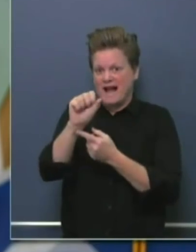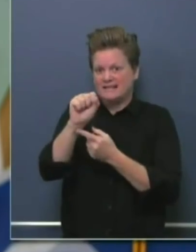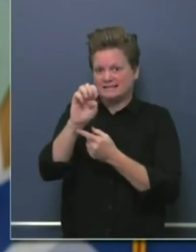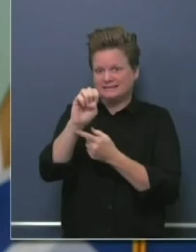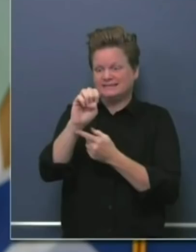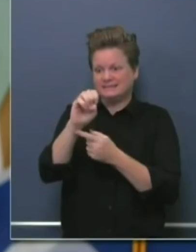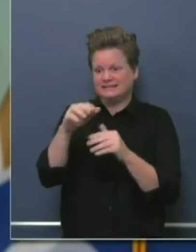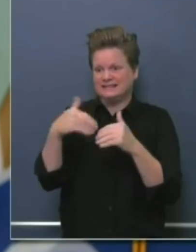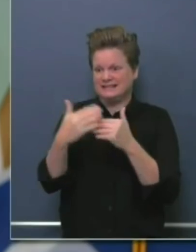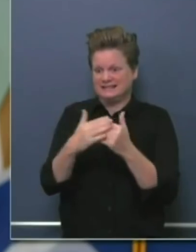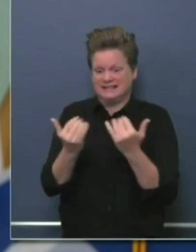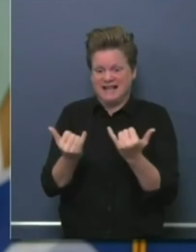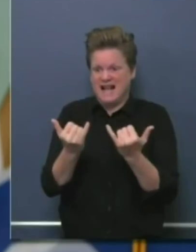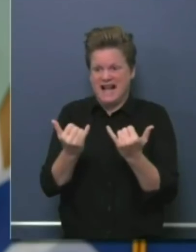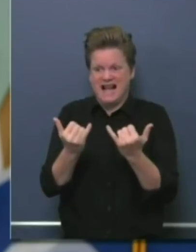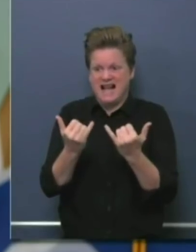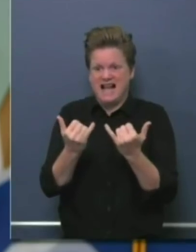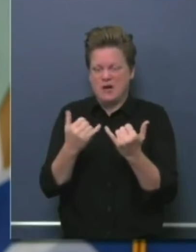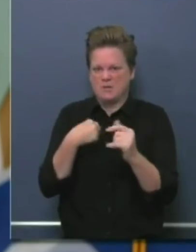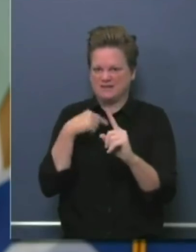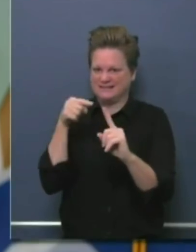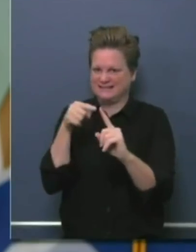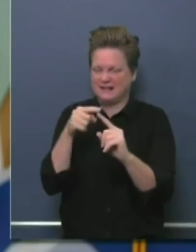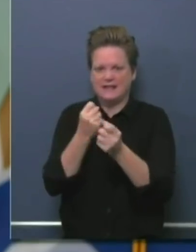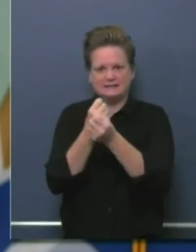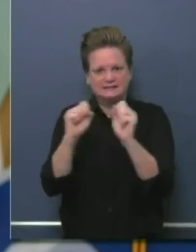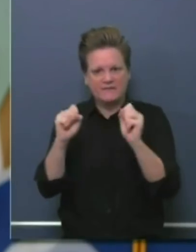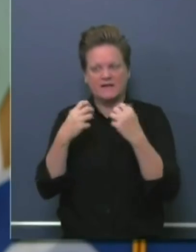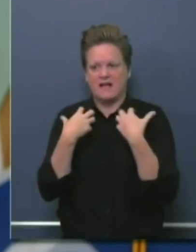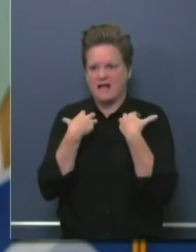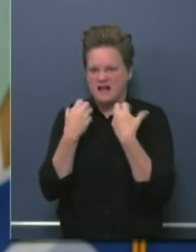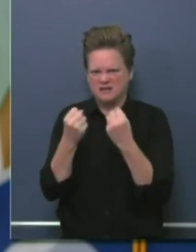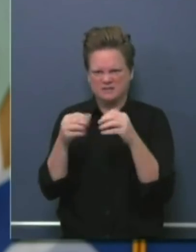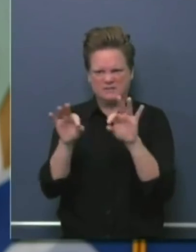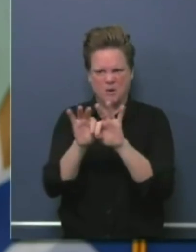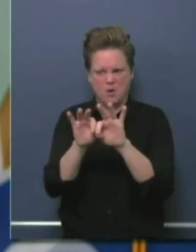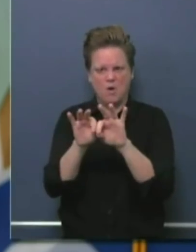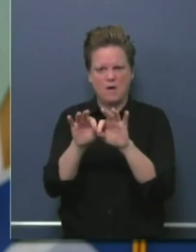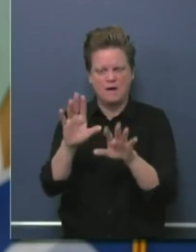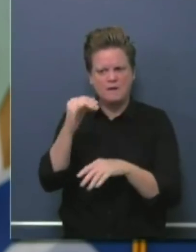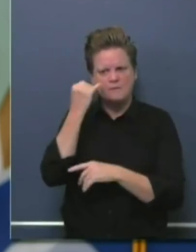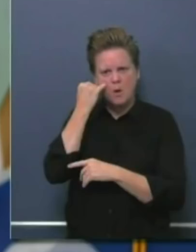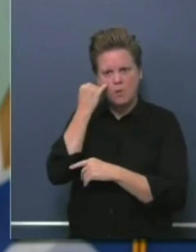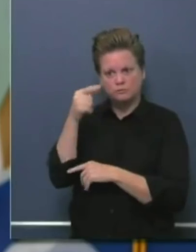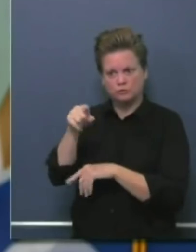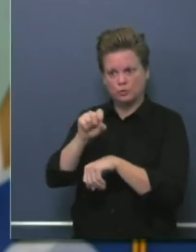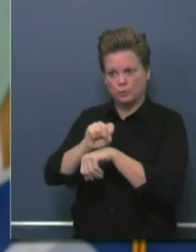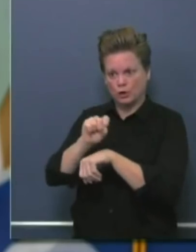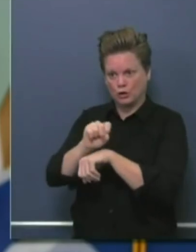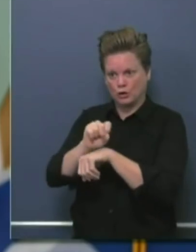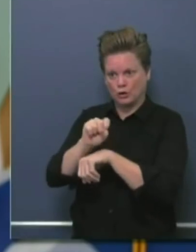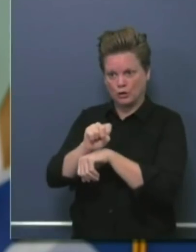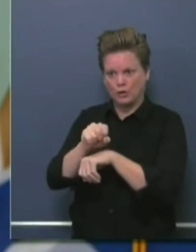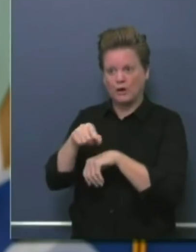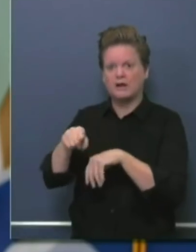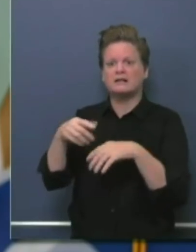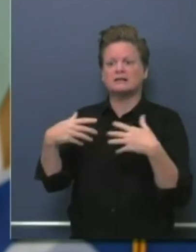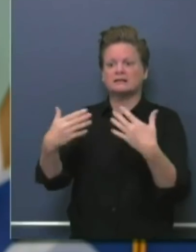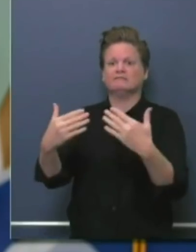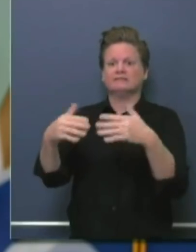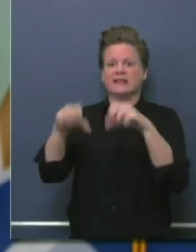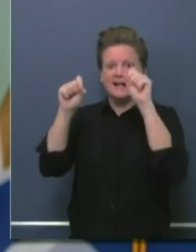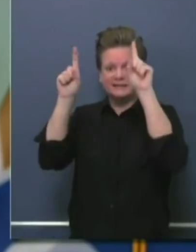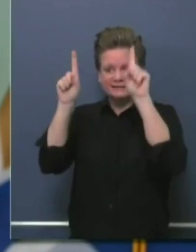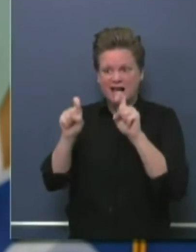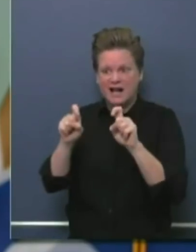The worst thing we can do is have a worker that has tested positive but doesn't want to tell anybody and can spread